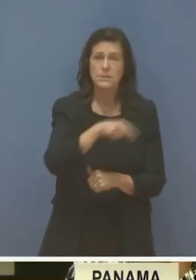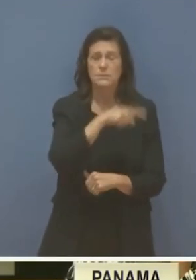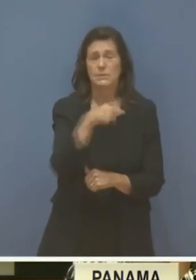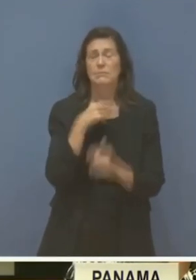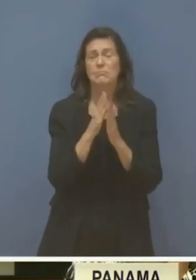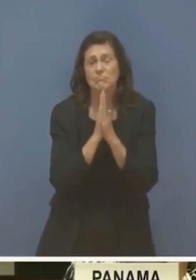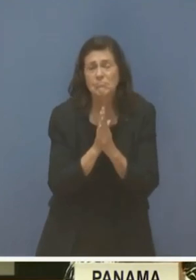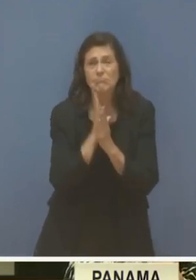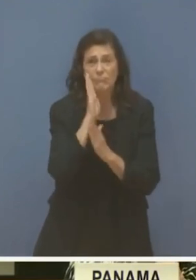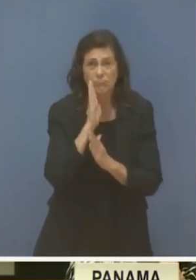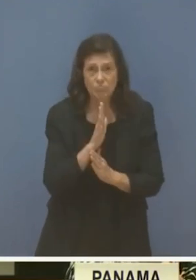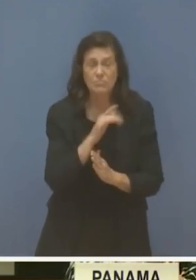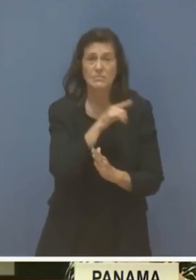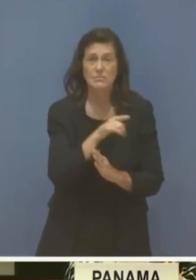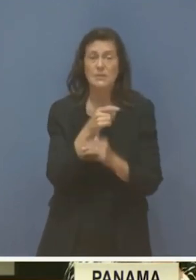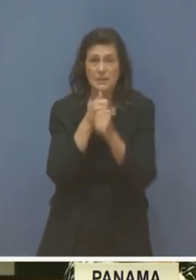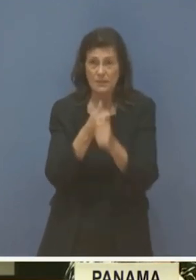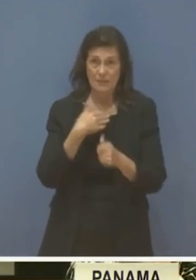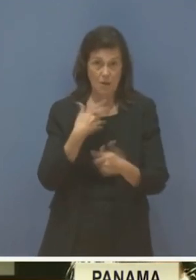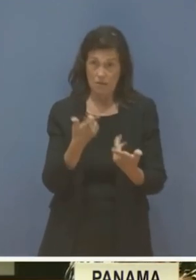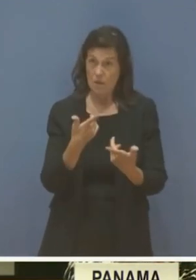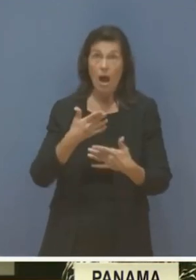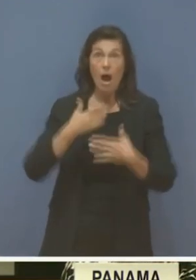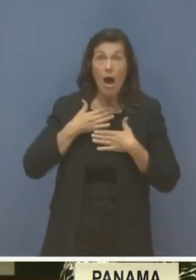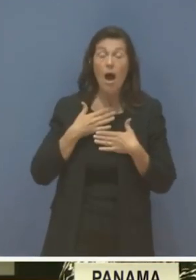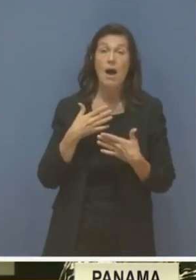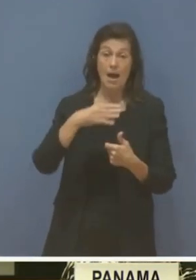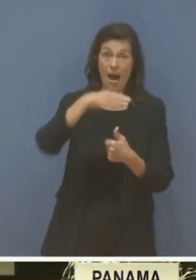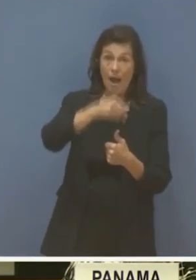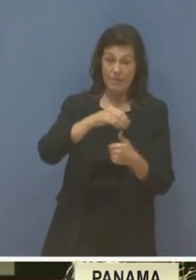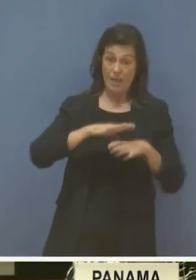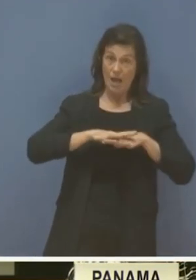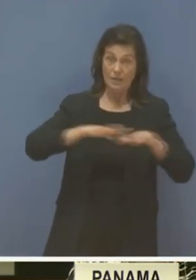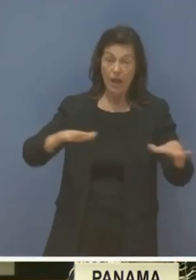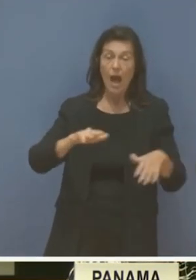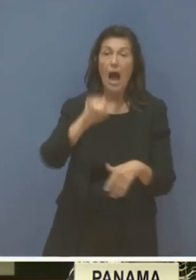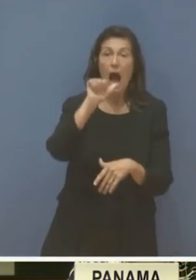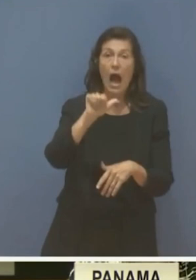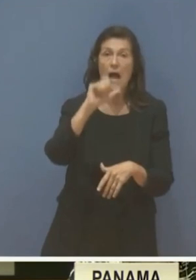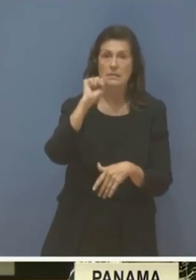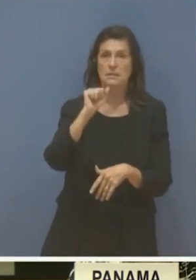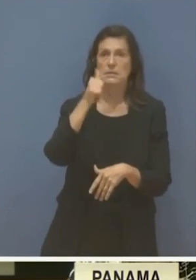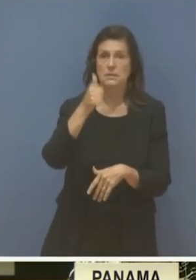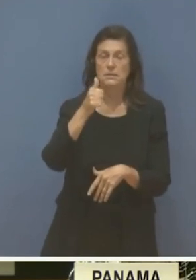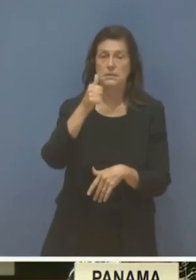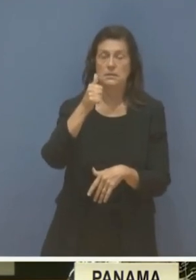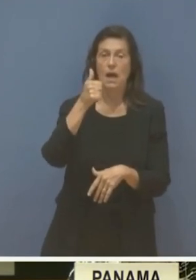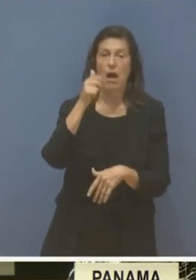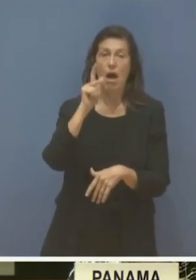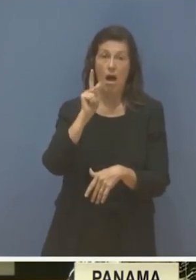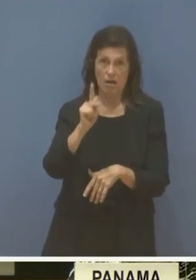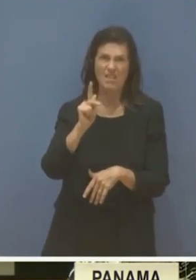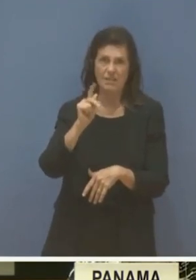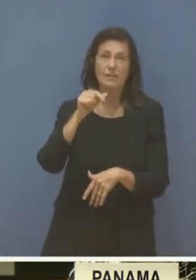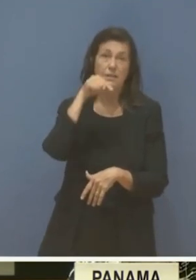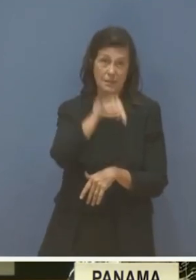consideration. The Azeri blockade of Armenian territory of Atsakh, which has been ongoing for seven months, has now